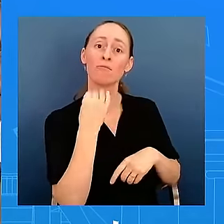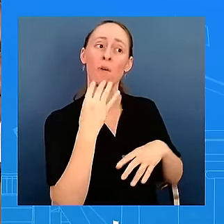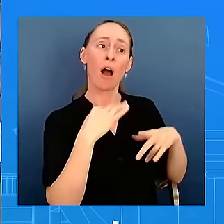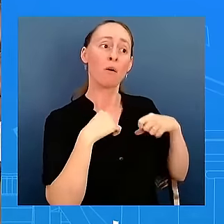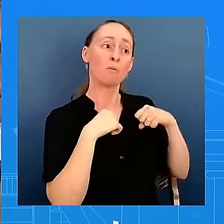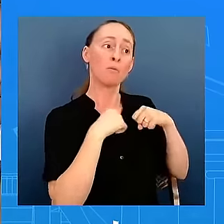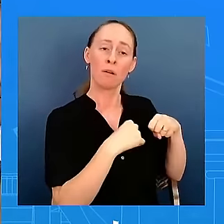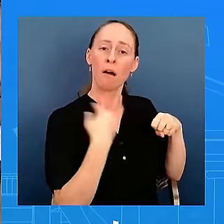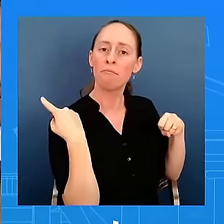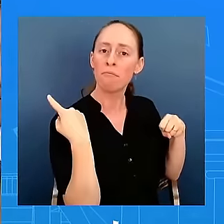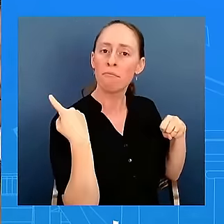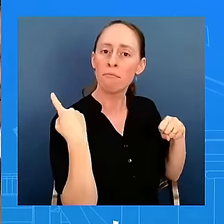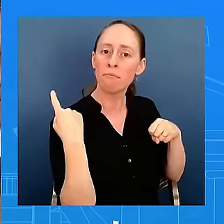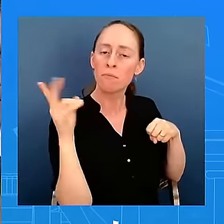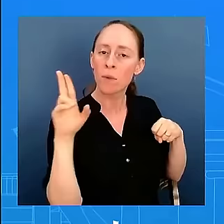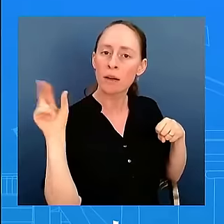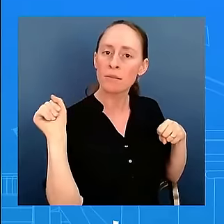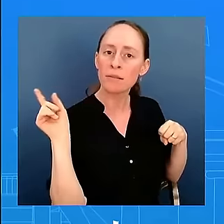Isn't U.S. doing enough?